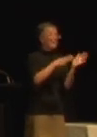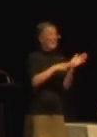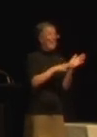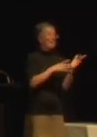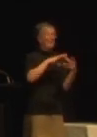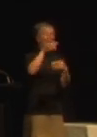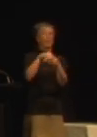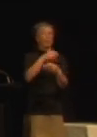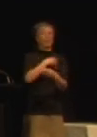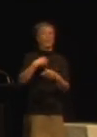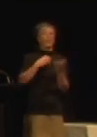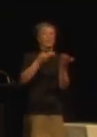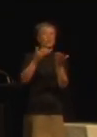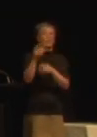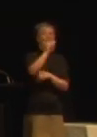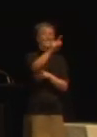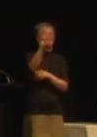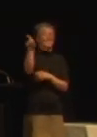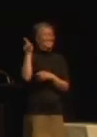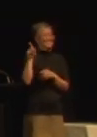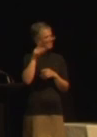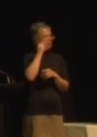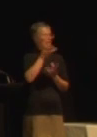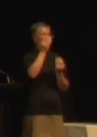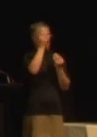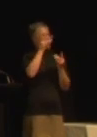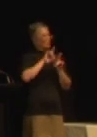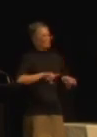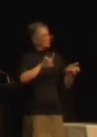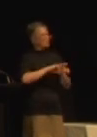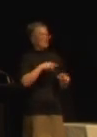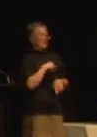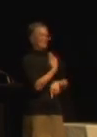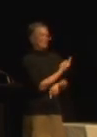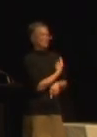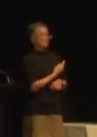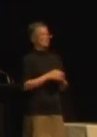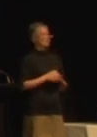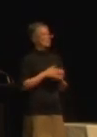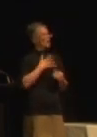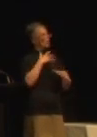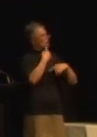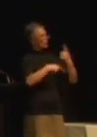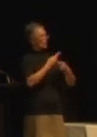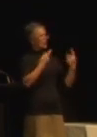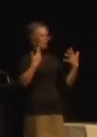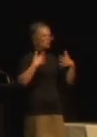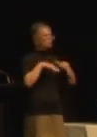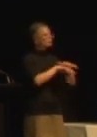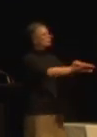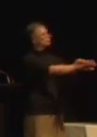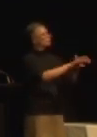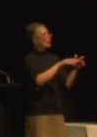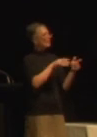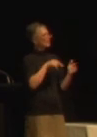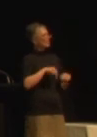services. I personally hope to be able to continue this research and integration in my work at the Service